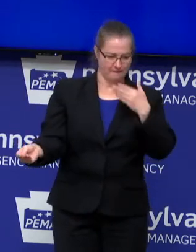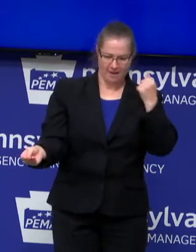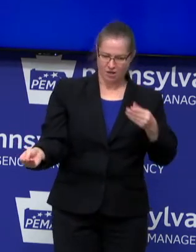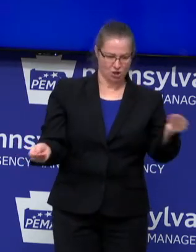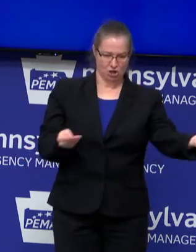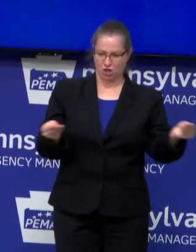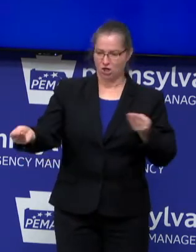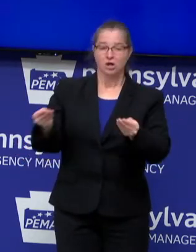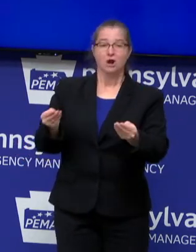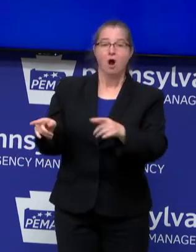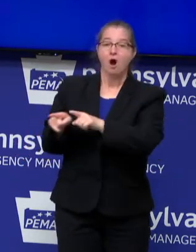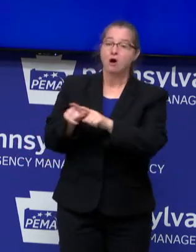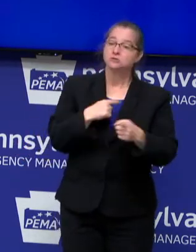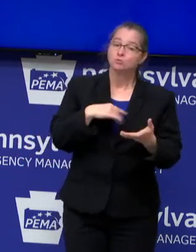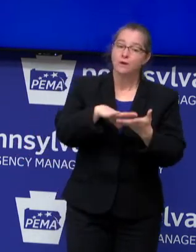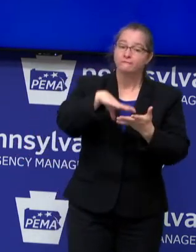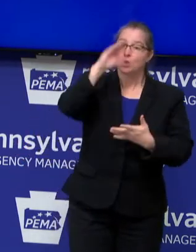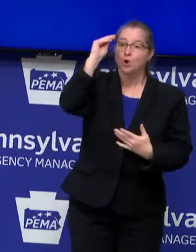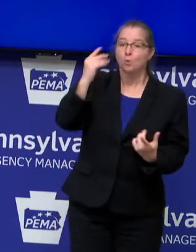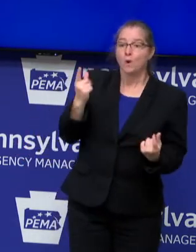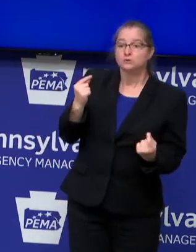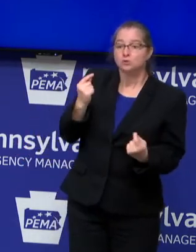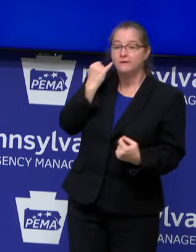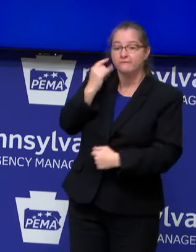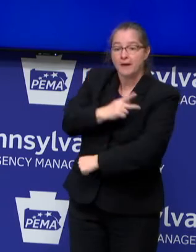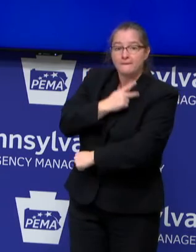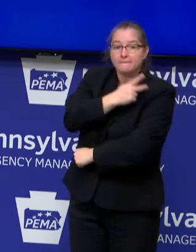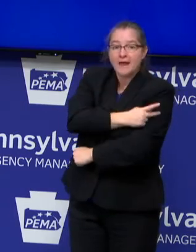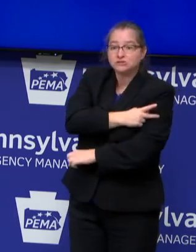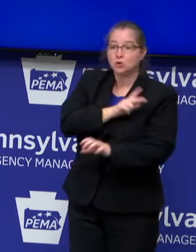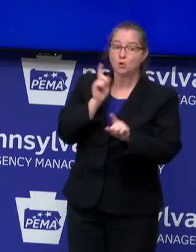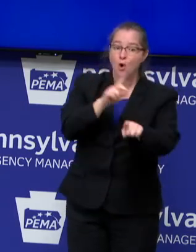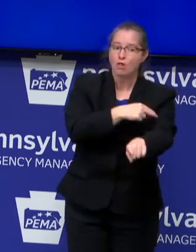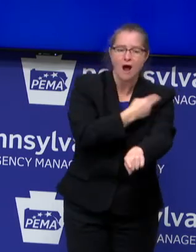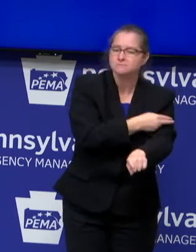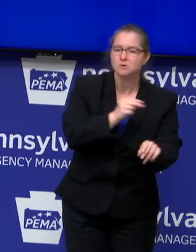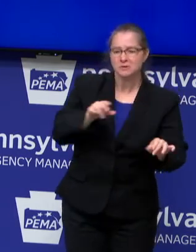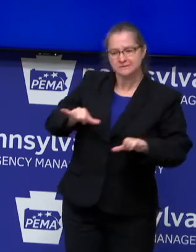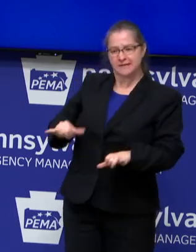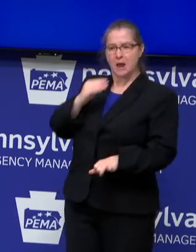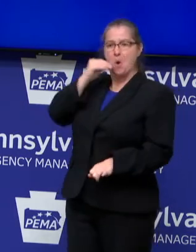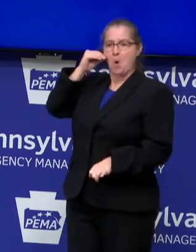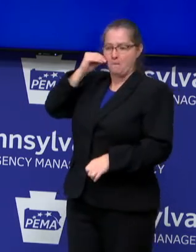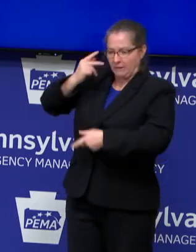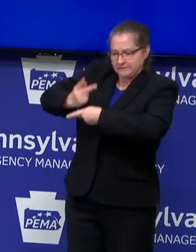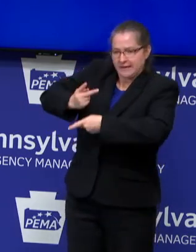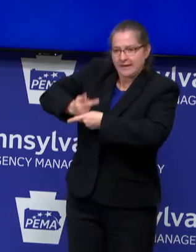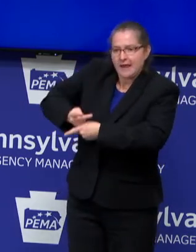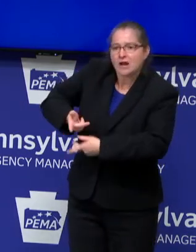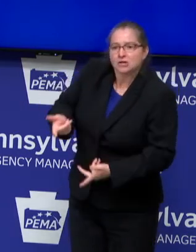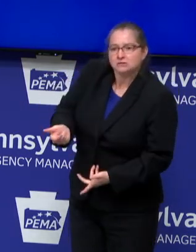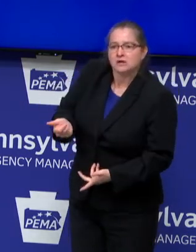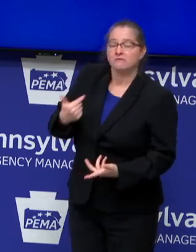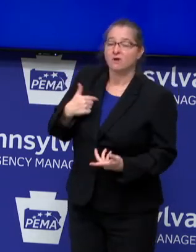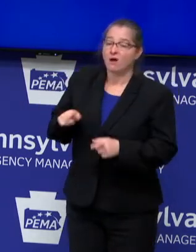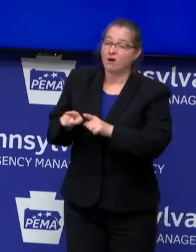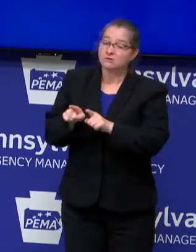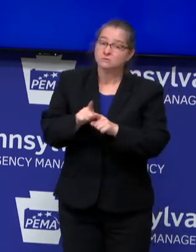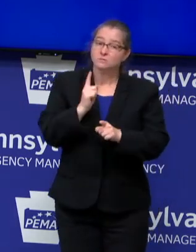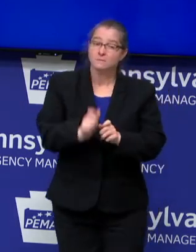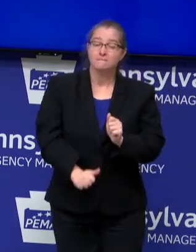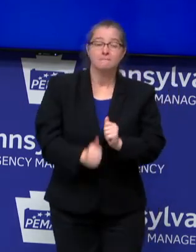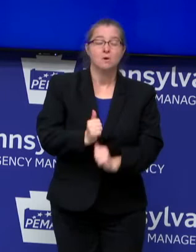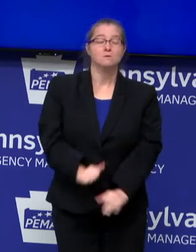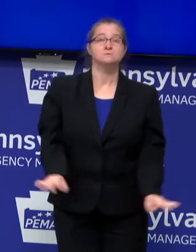about home care of COVID. And I think one of the things that I think is one of the most important things that I've